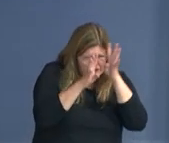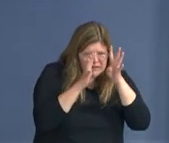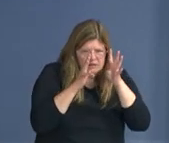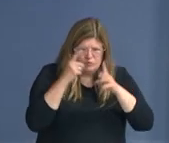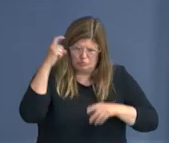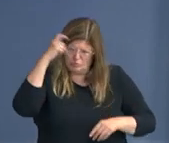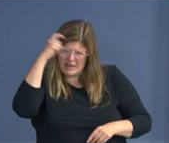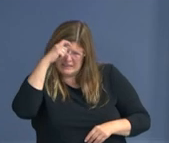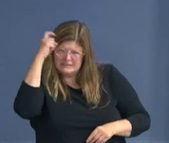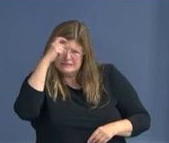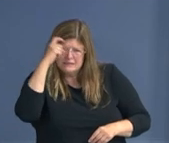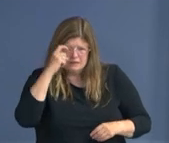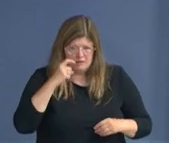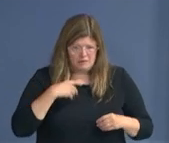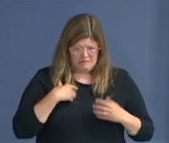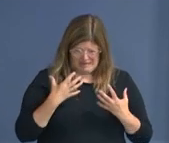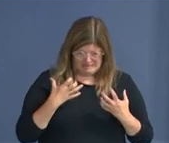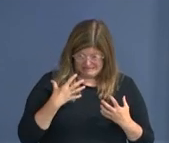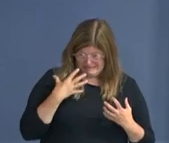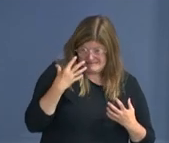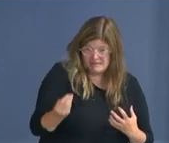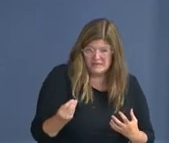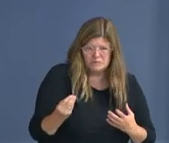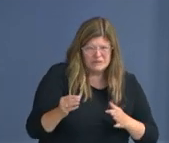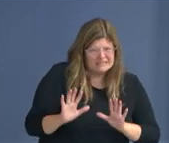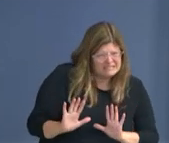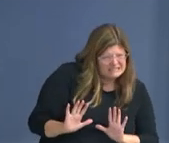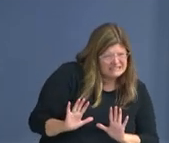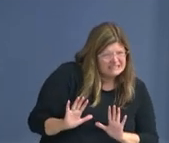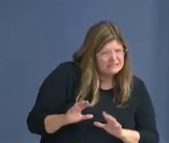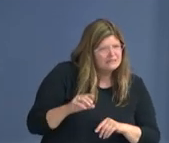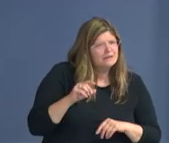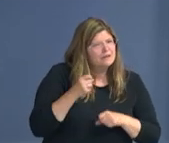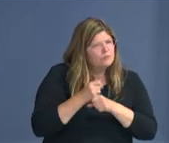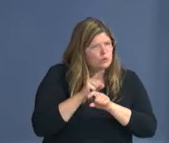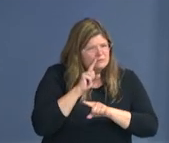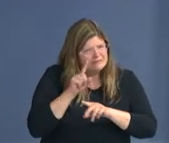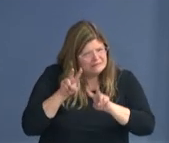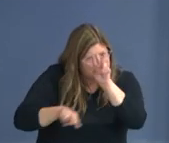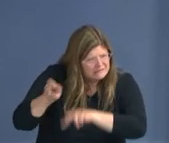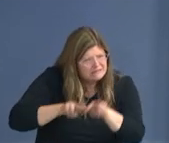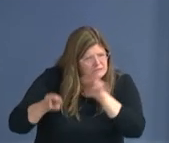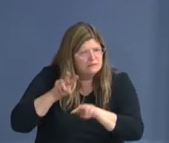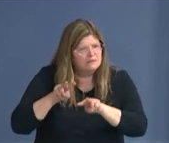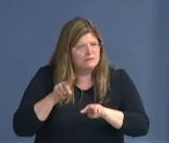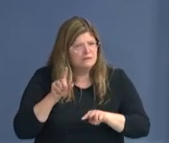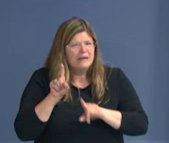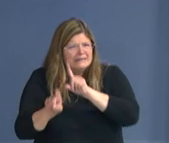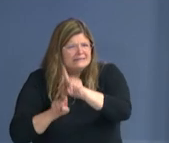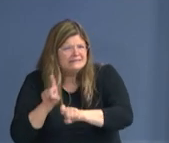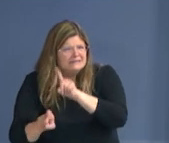need to be there? And with that, we're going to see Jayden's video.